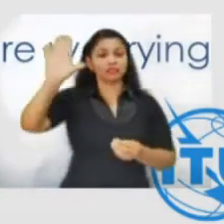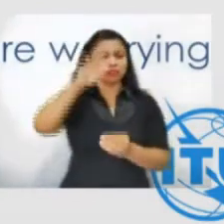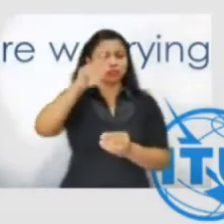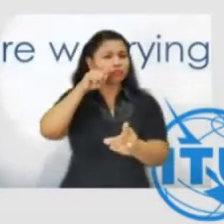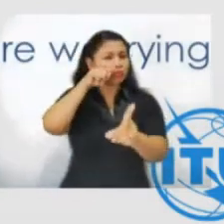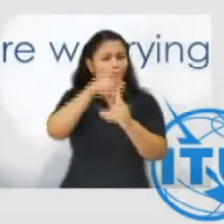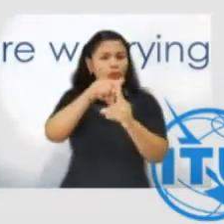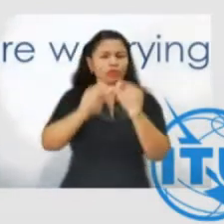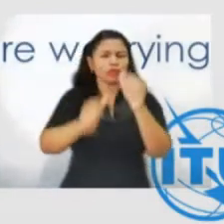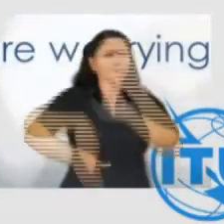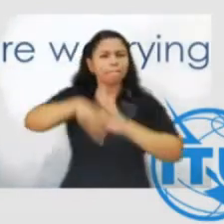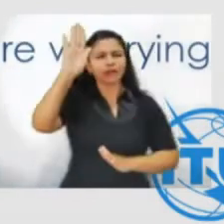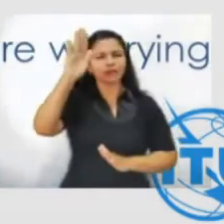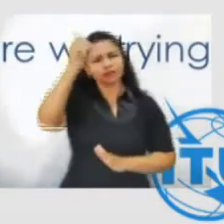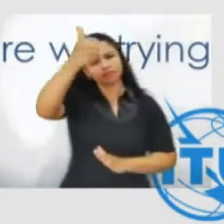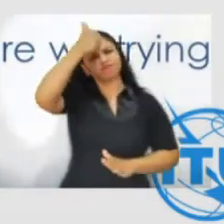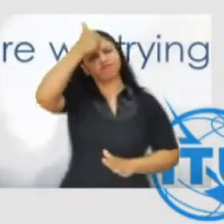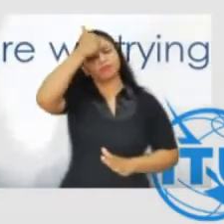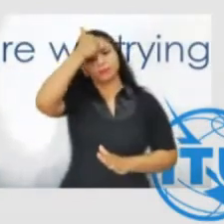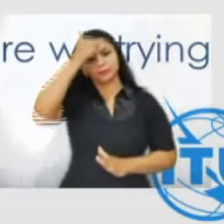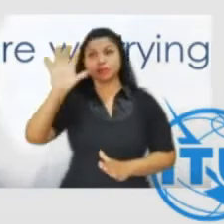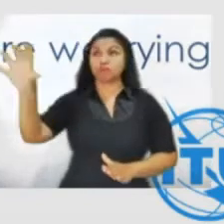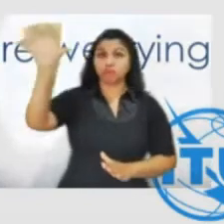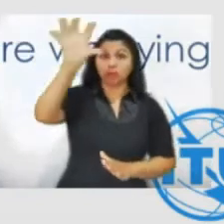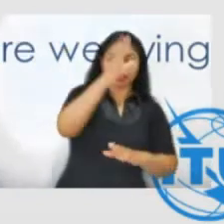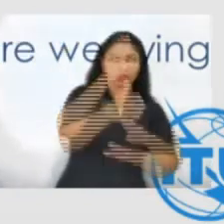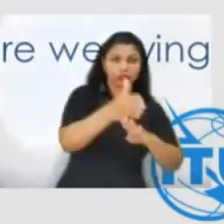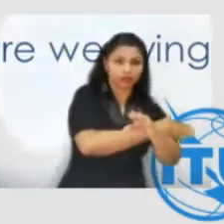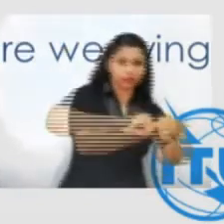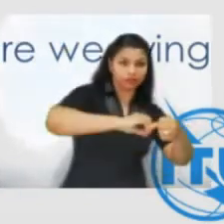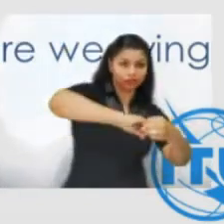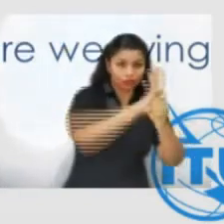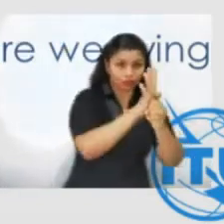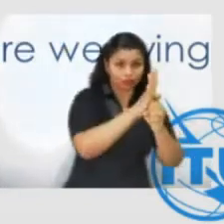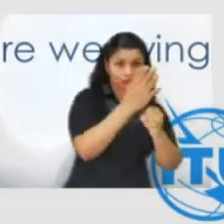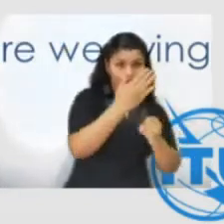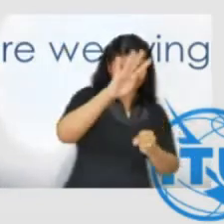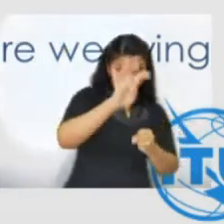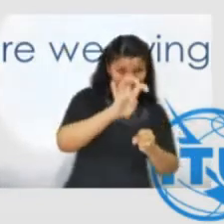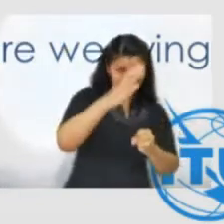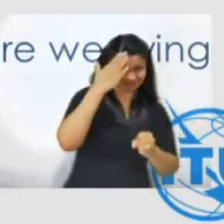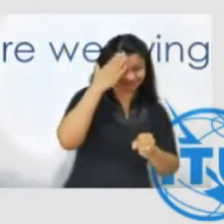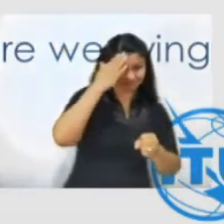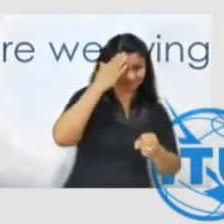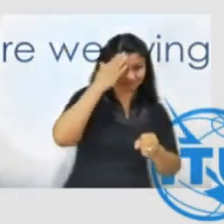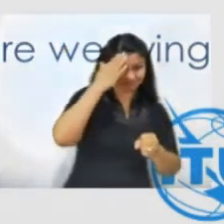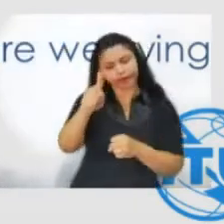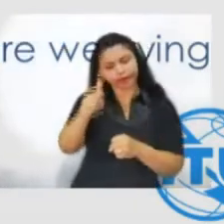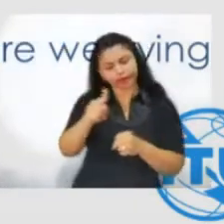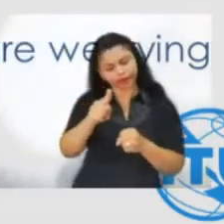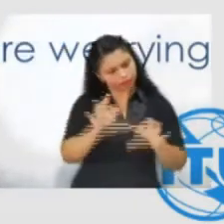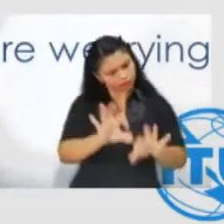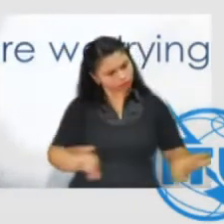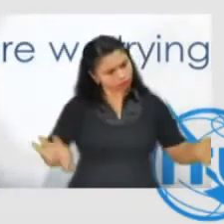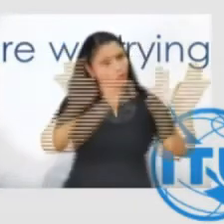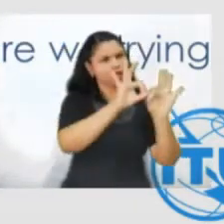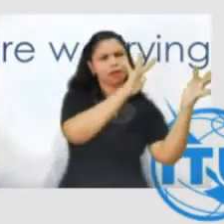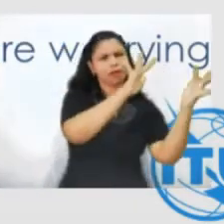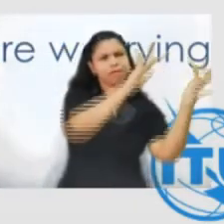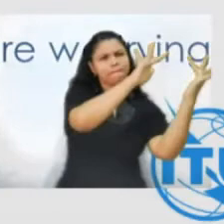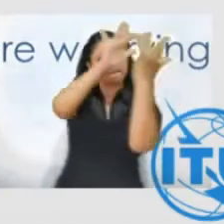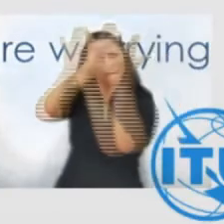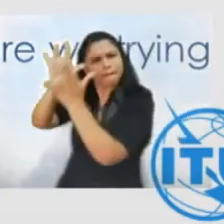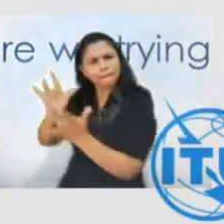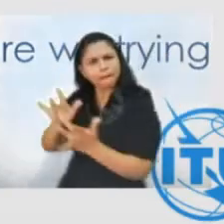the countries realize during covet the pandemic the coveted pandemic is that the digital